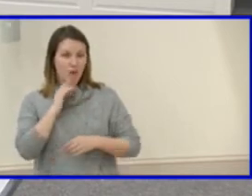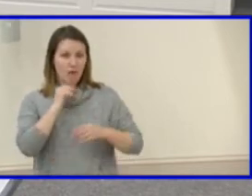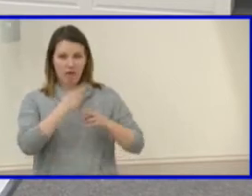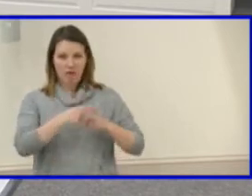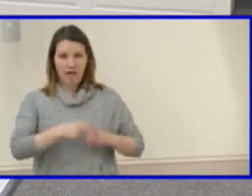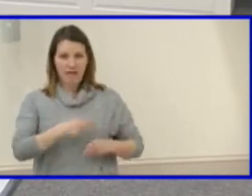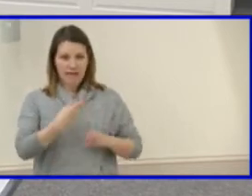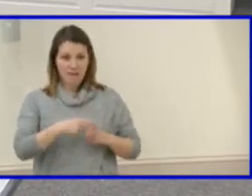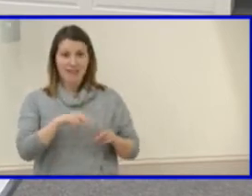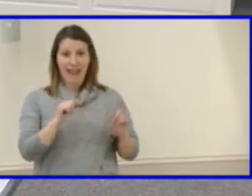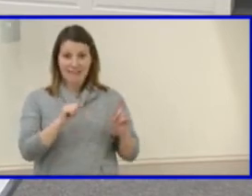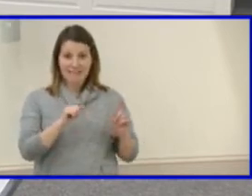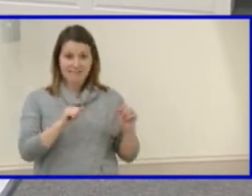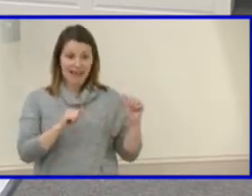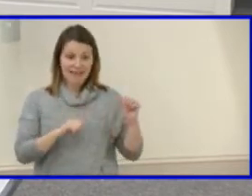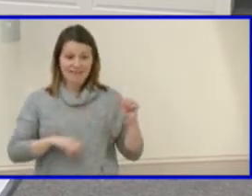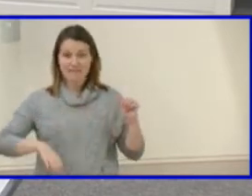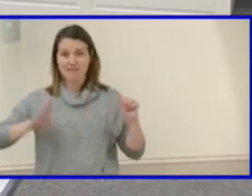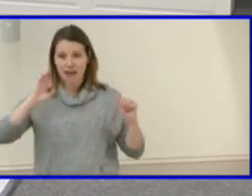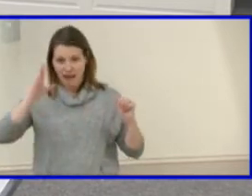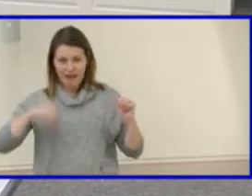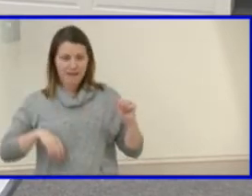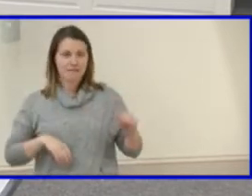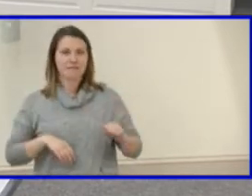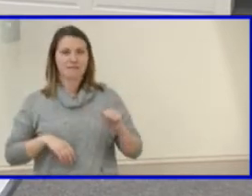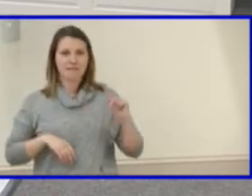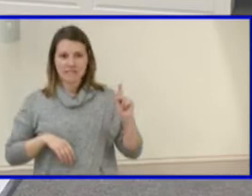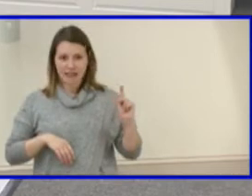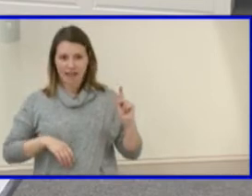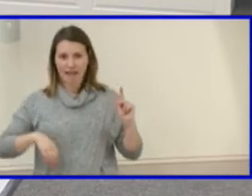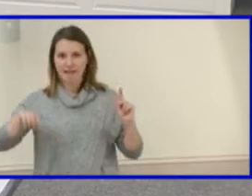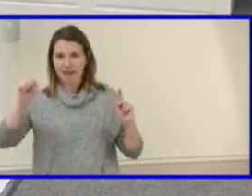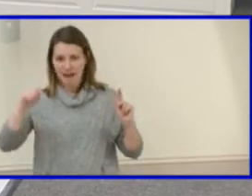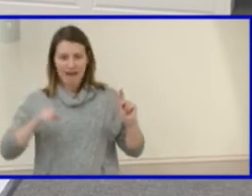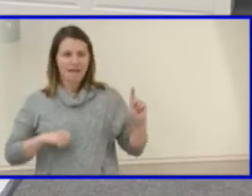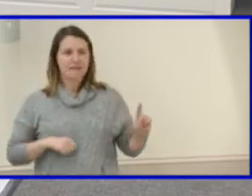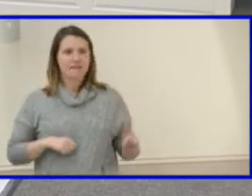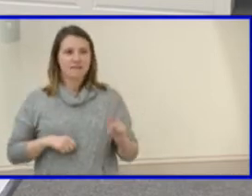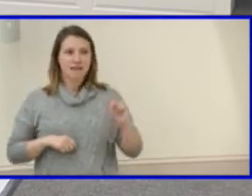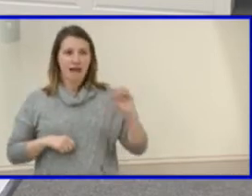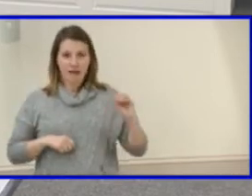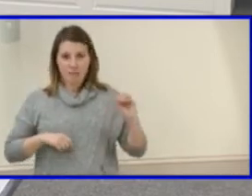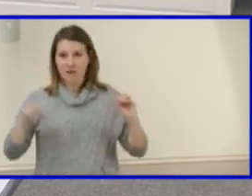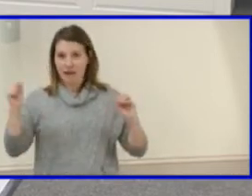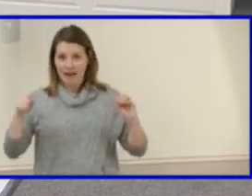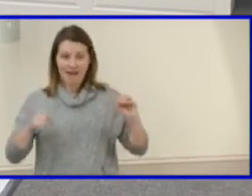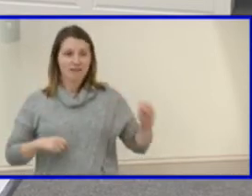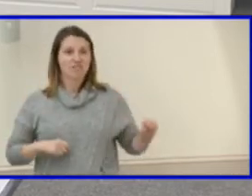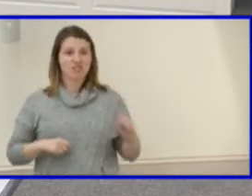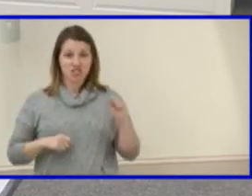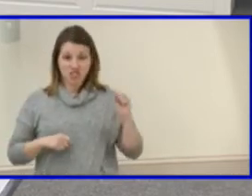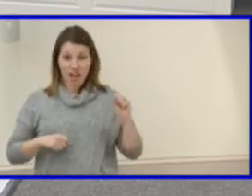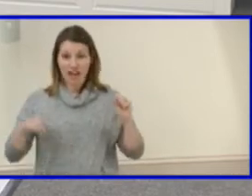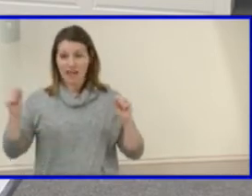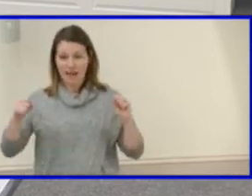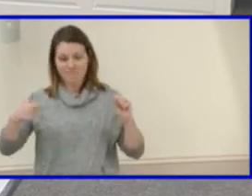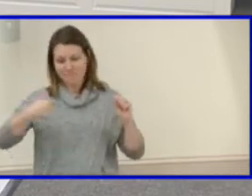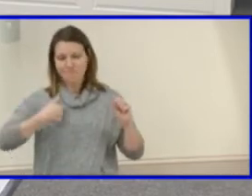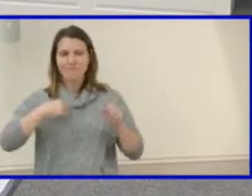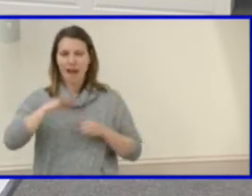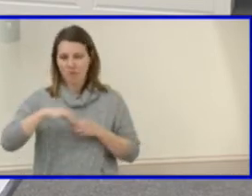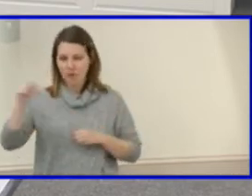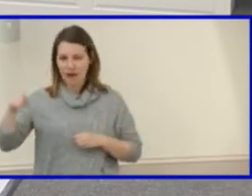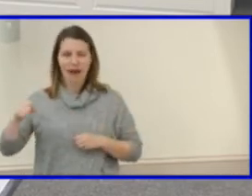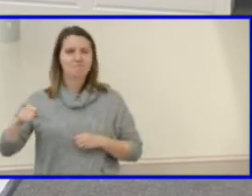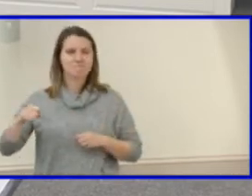Atkins. Aye. Ms. Kinsella. Aye. Ms. Bogburn. Aye. Ms. Shea. Aye. And I vote aye. The ayes have it. The